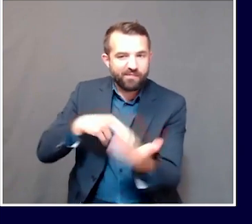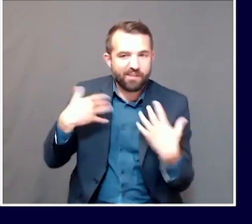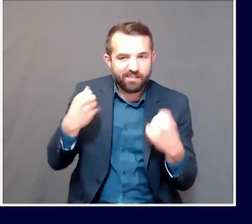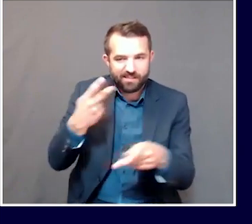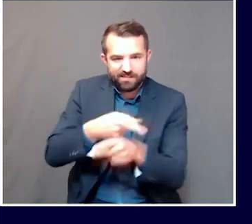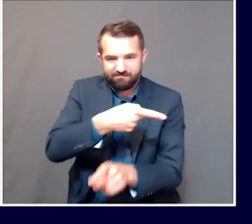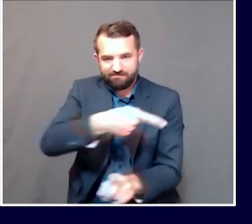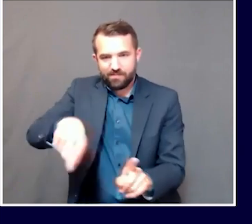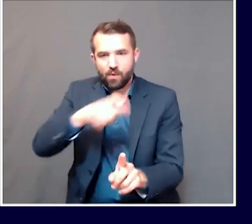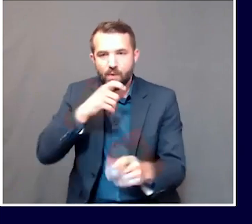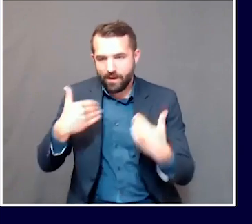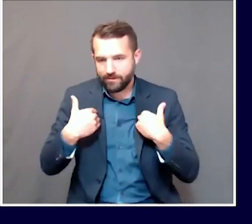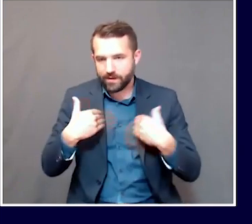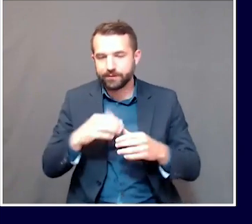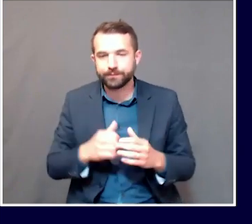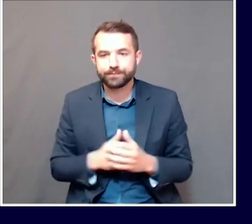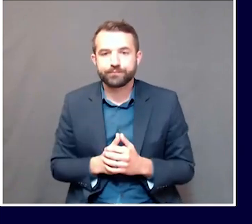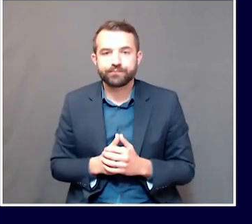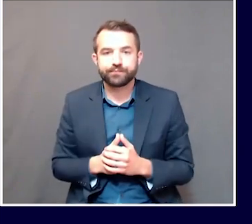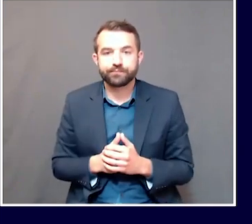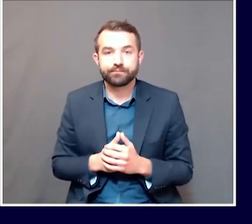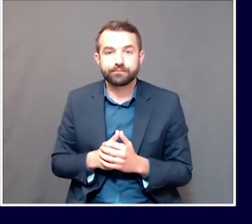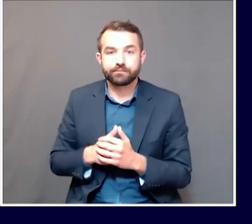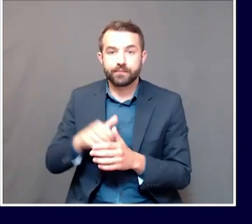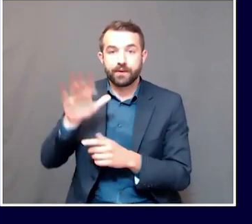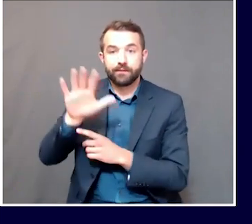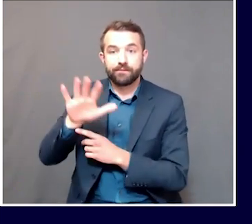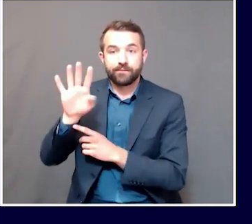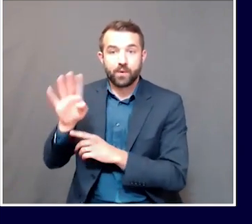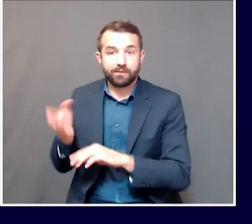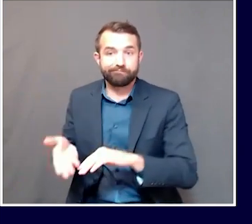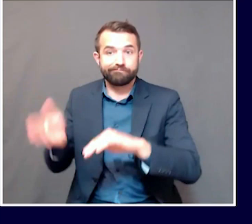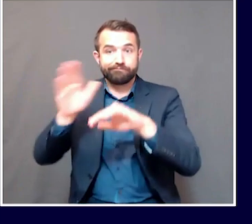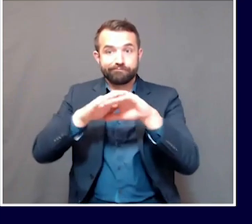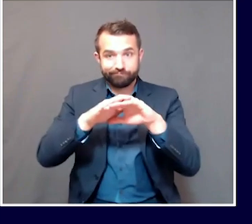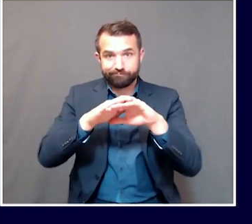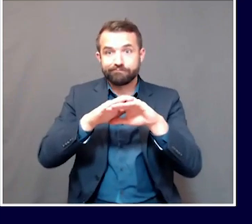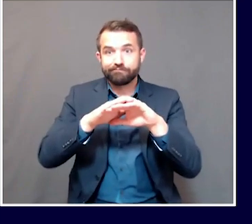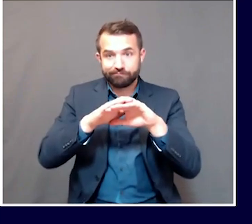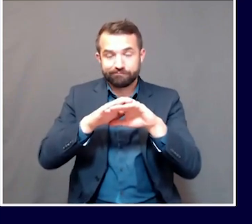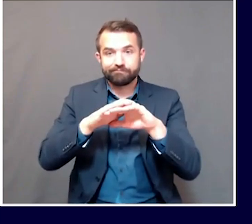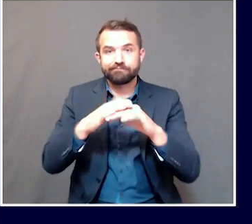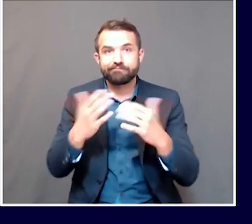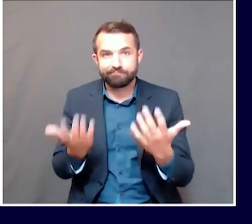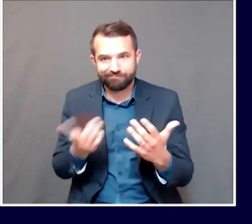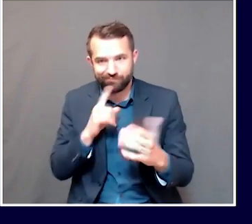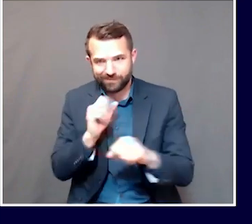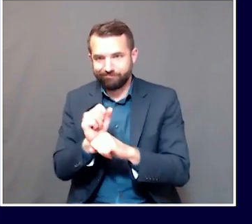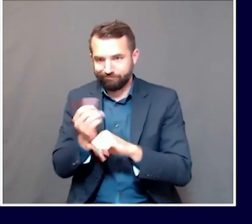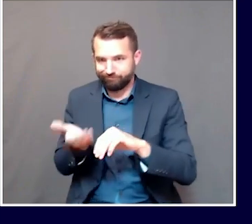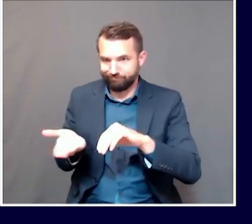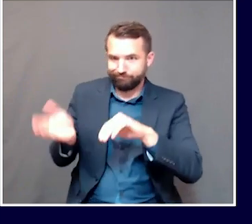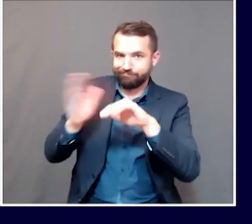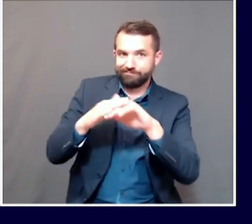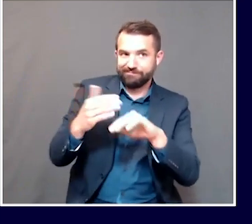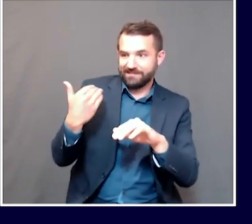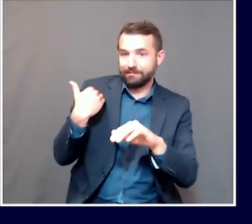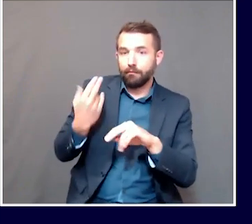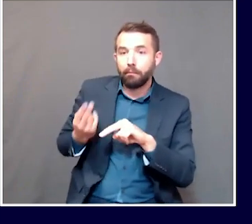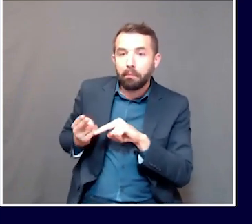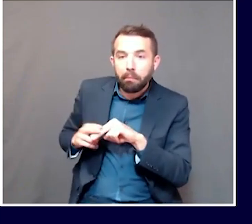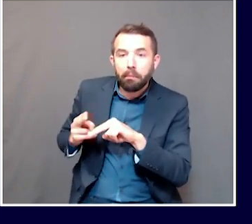The increase of cases of 54 is a step up from what we've seen in recent days. Maine CDC